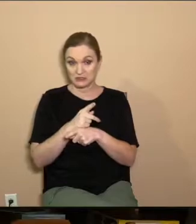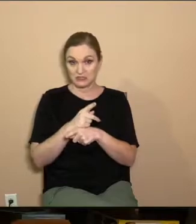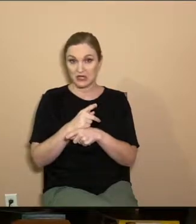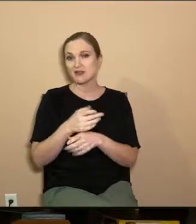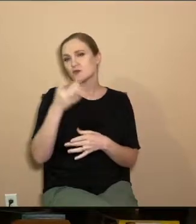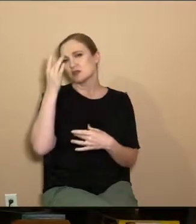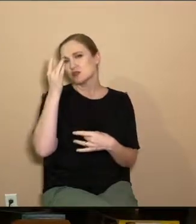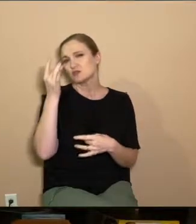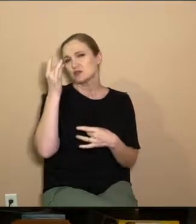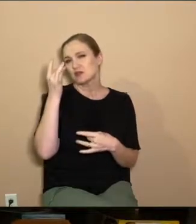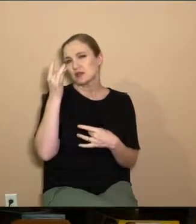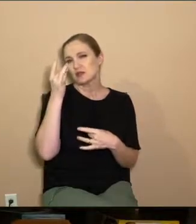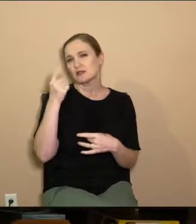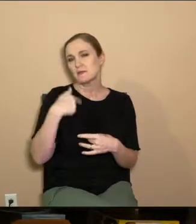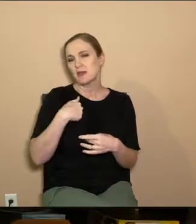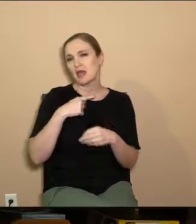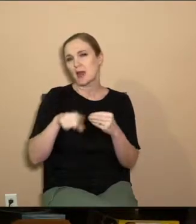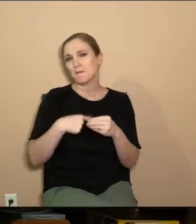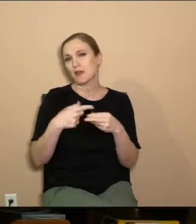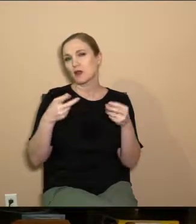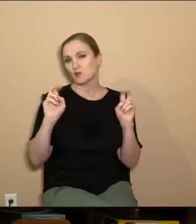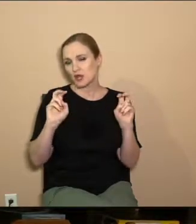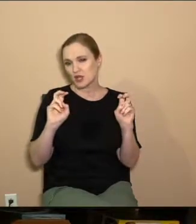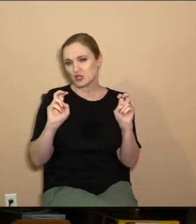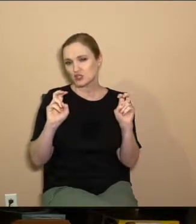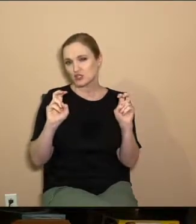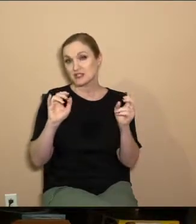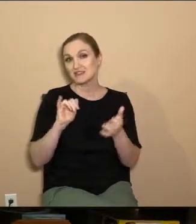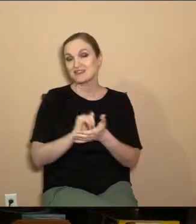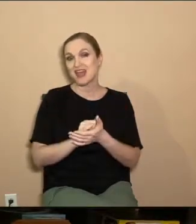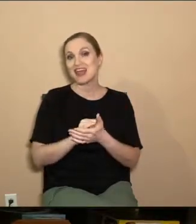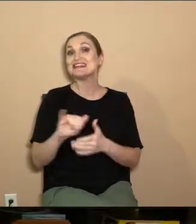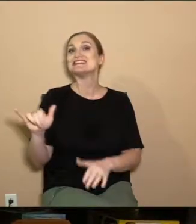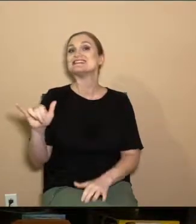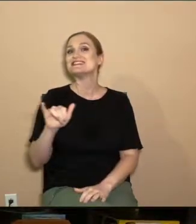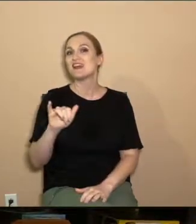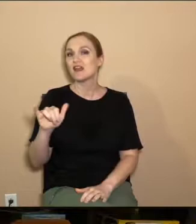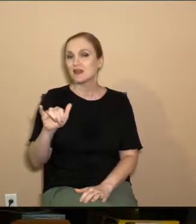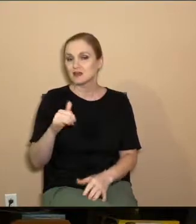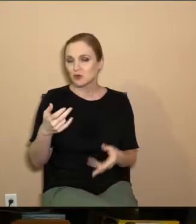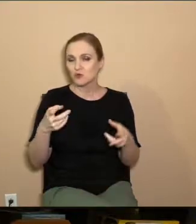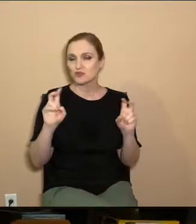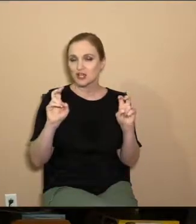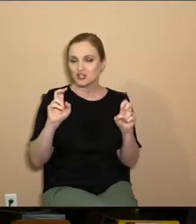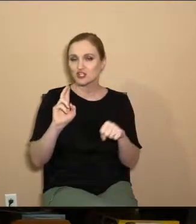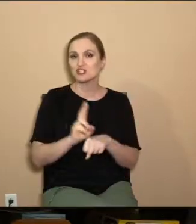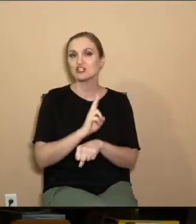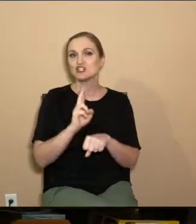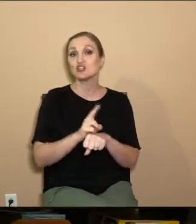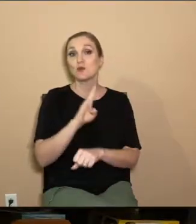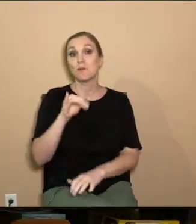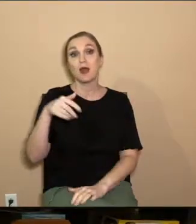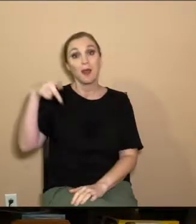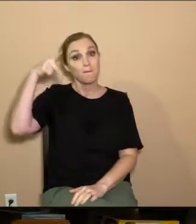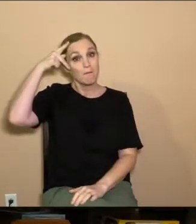what's interesting to me about that quotation is that that exact same quotation is used by Paul in